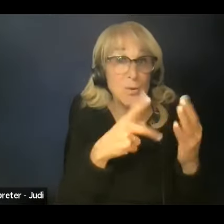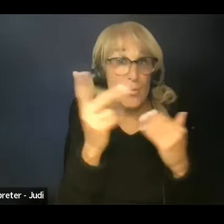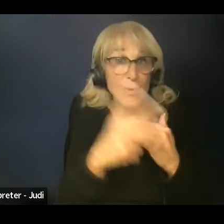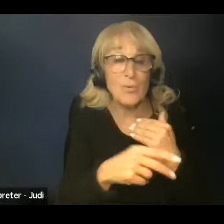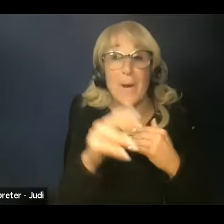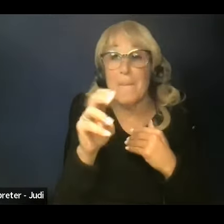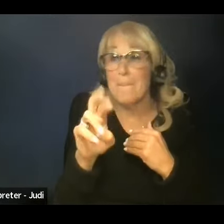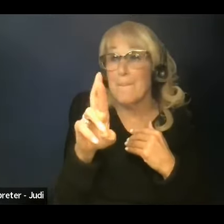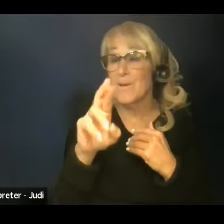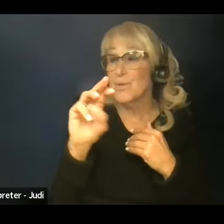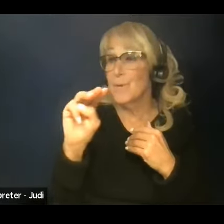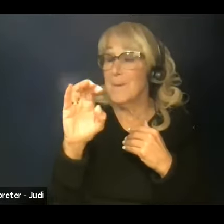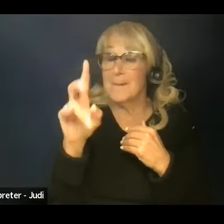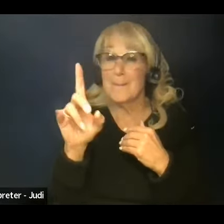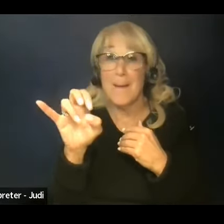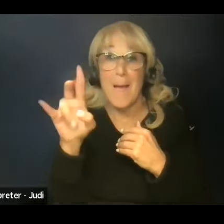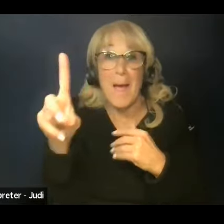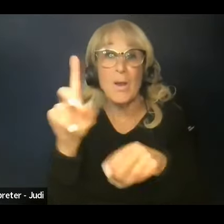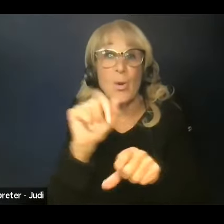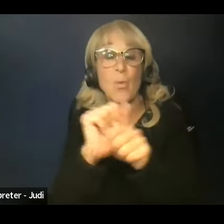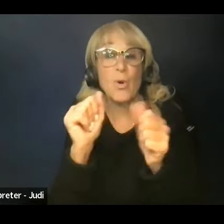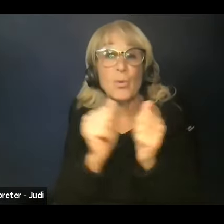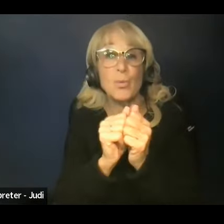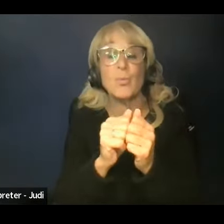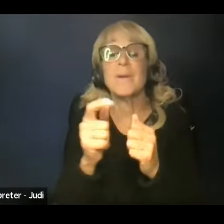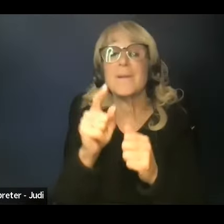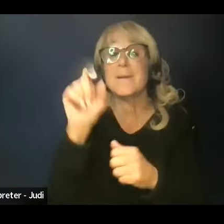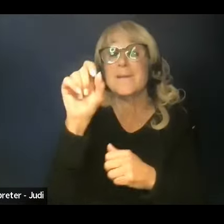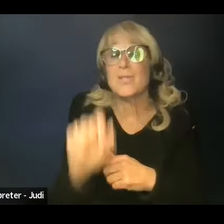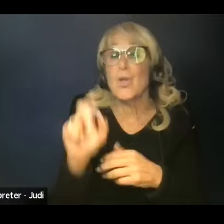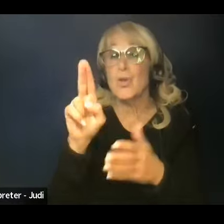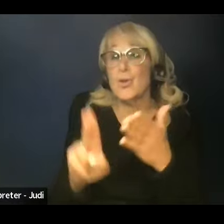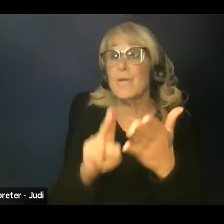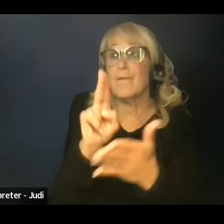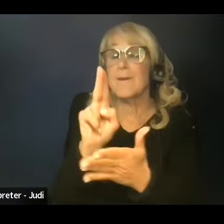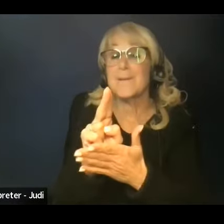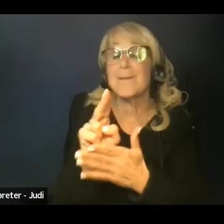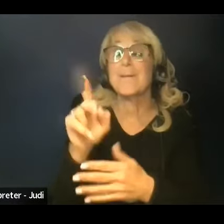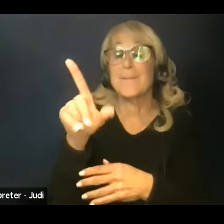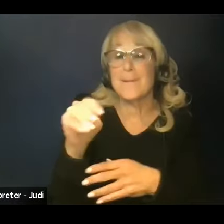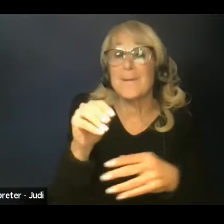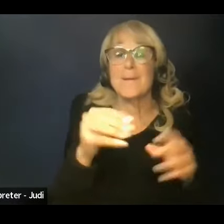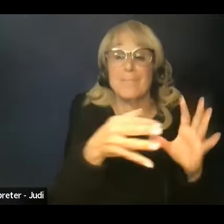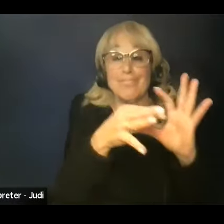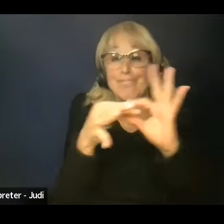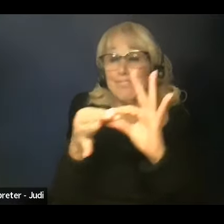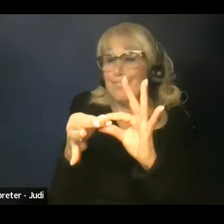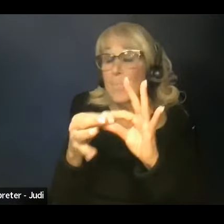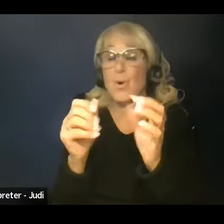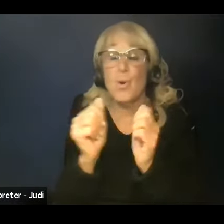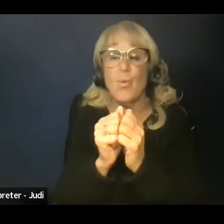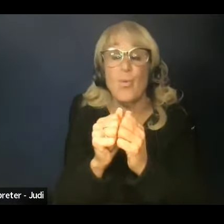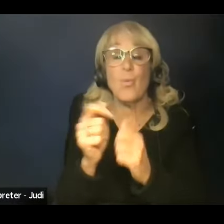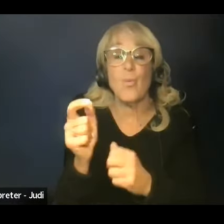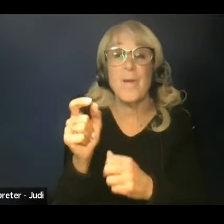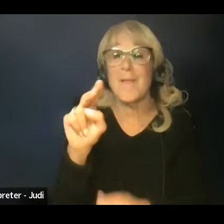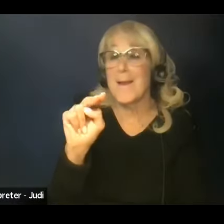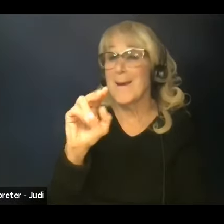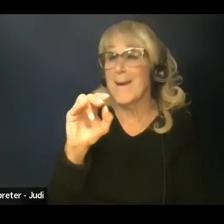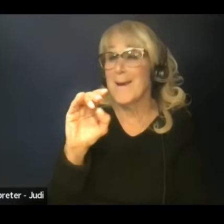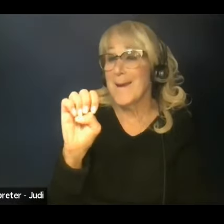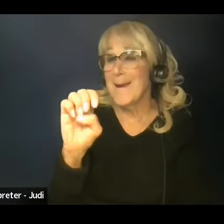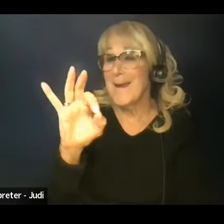works closely with the Southern University Ag Center of Excellence, which is a great partner to NIFA, our National Institute of Food and Agriculture.